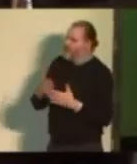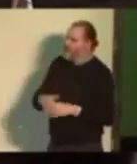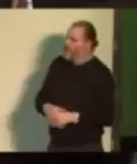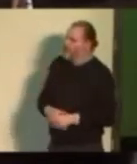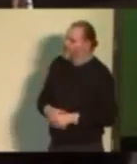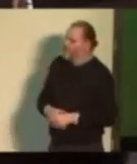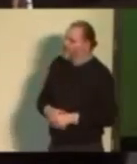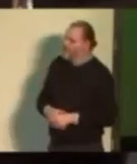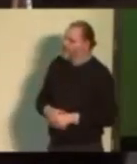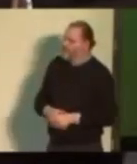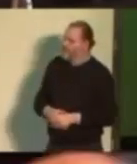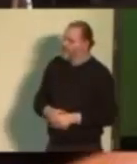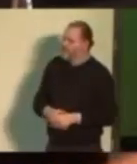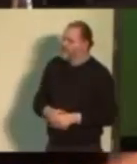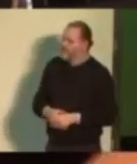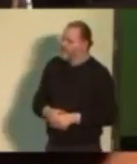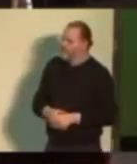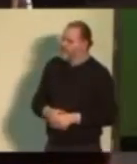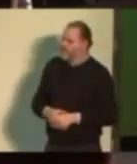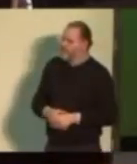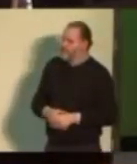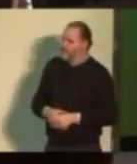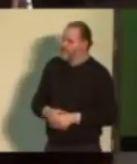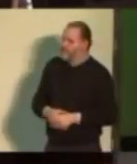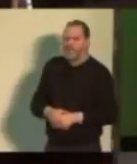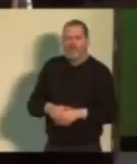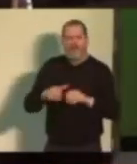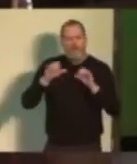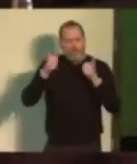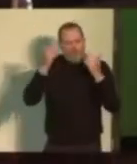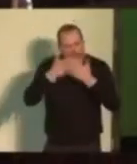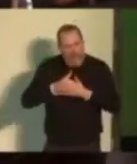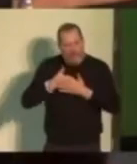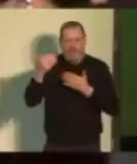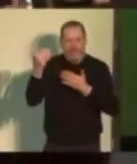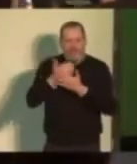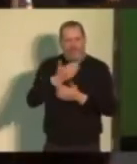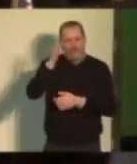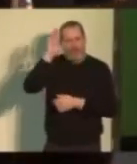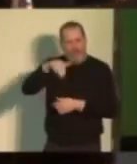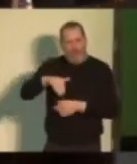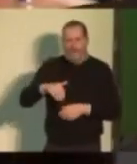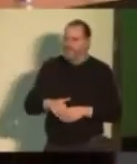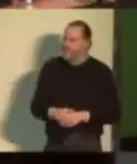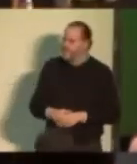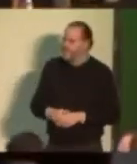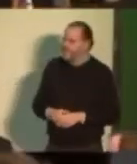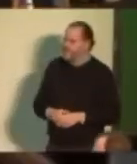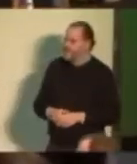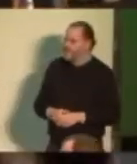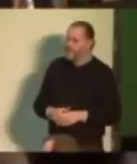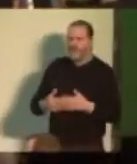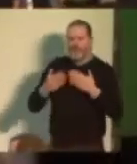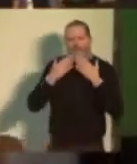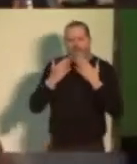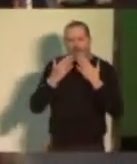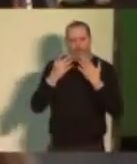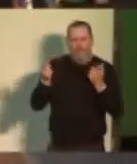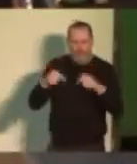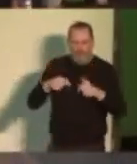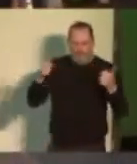Good night, and may you have a safe journey home on public transport. Thank you for coming.